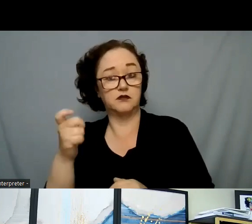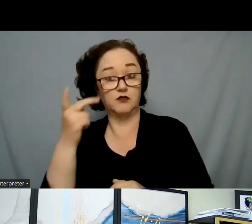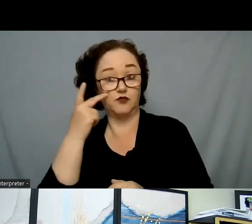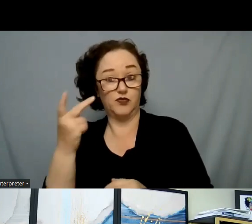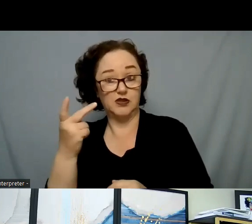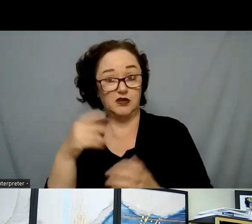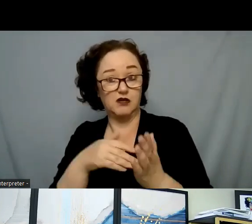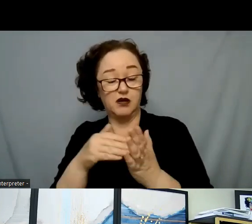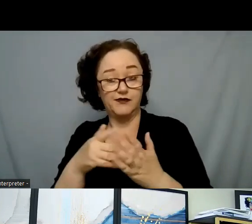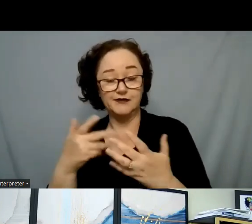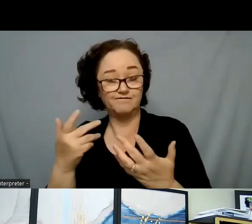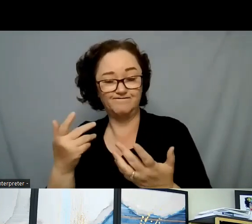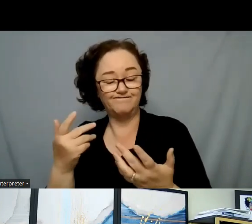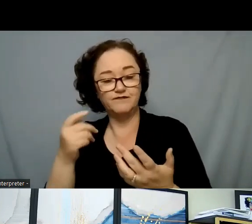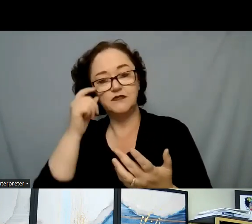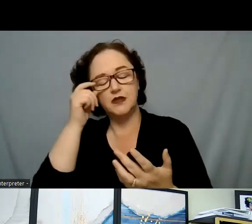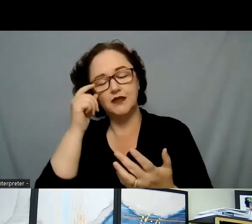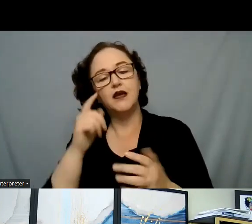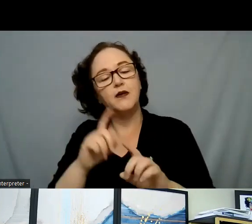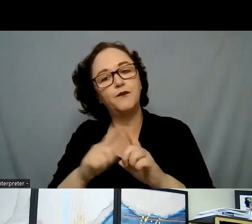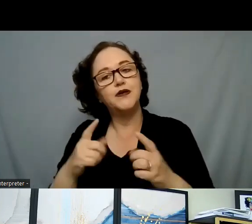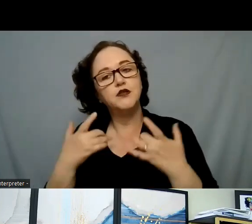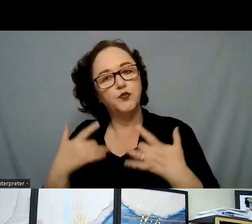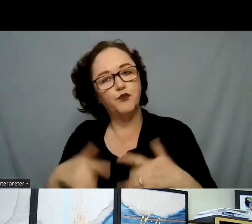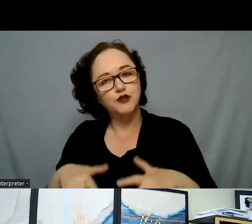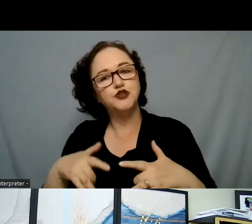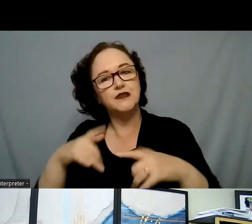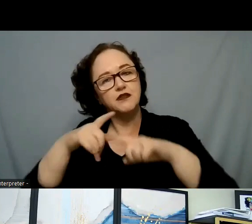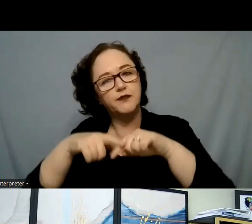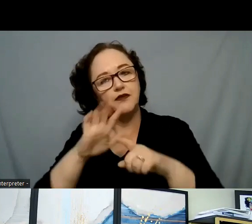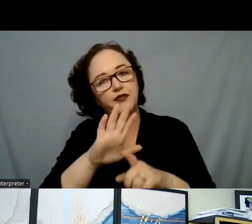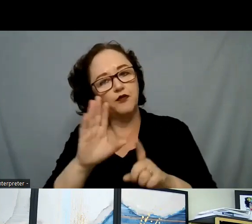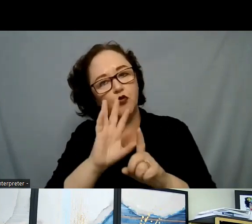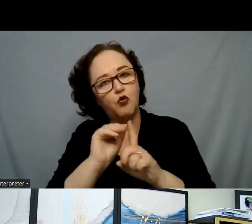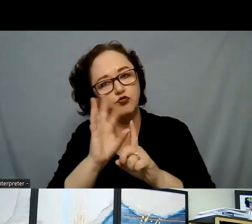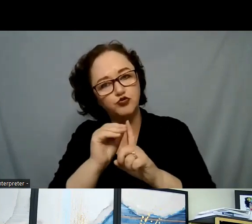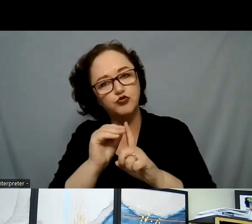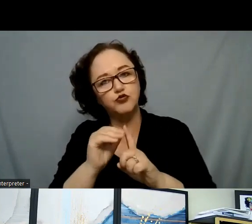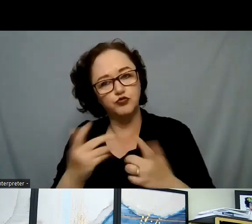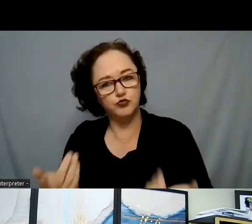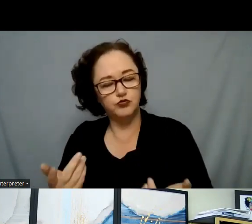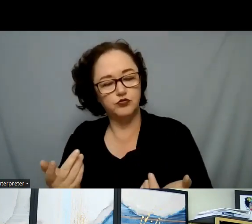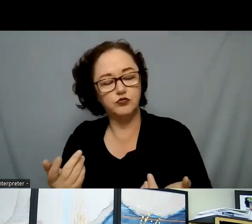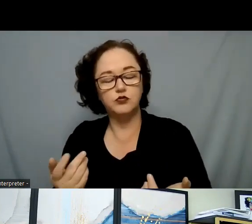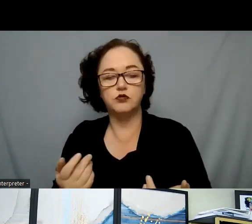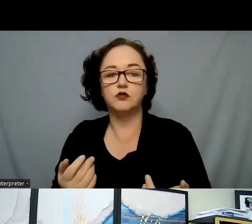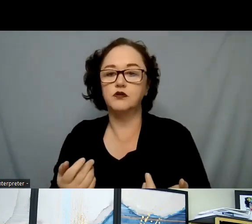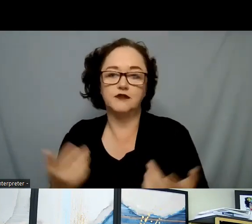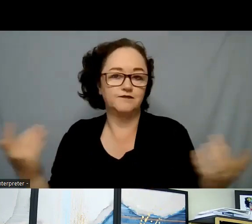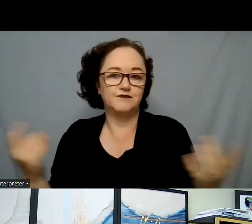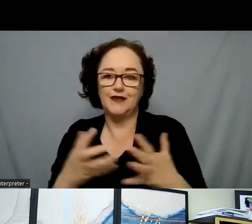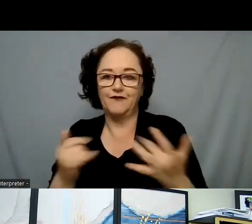depression shows up differently based on culture. Symptom presentation, all of that shows up differently based on our culture.